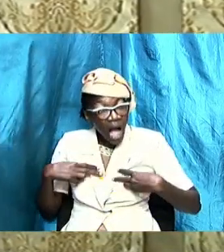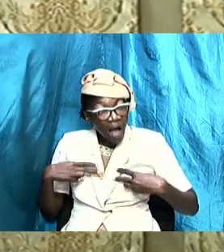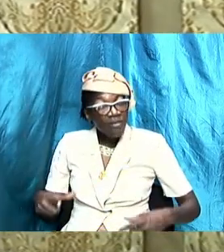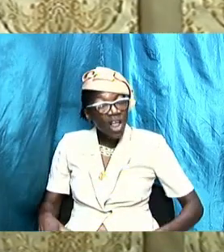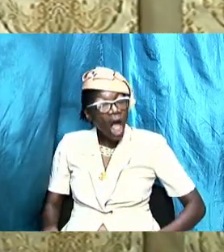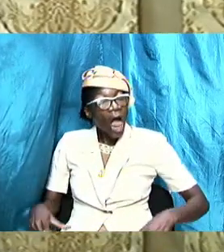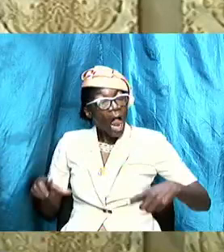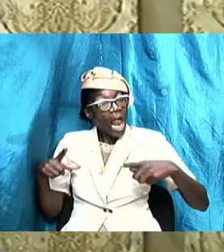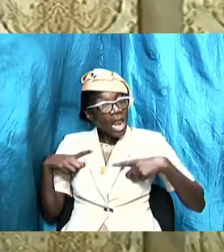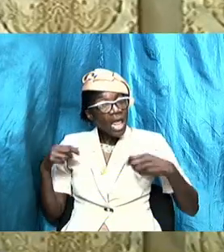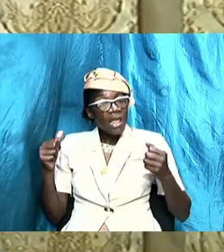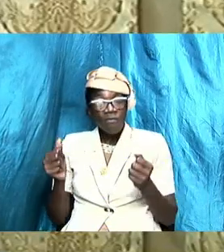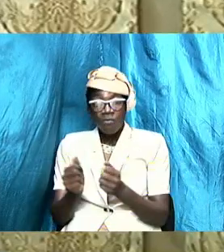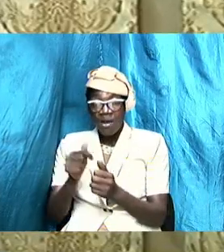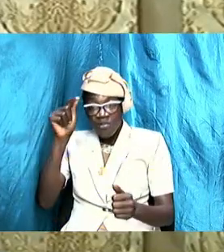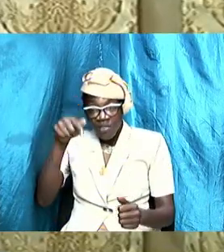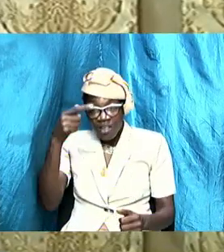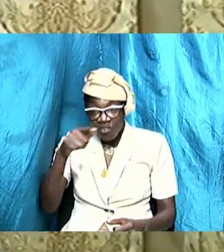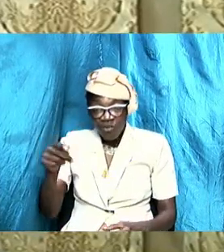this for the rest of your life